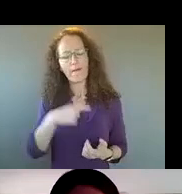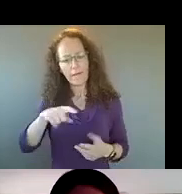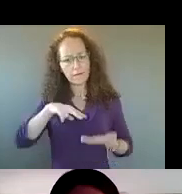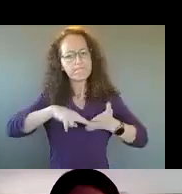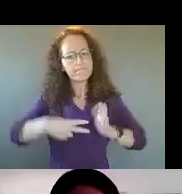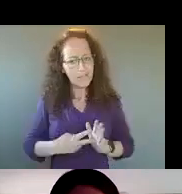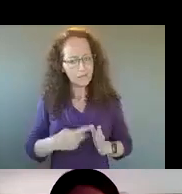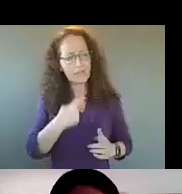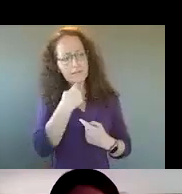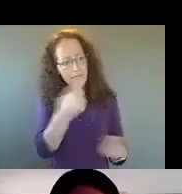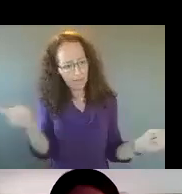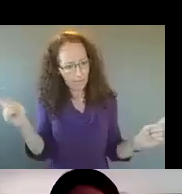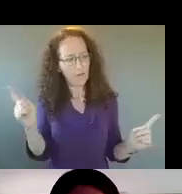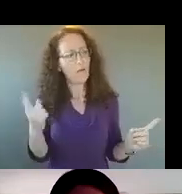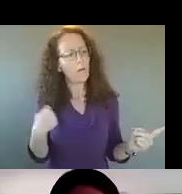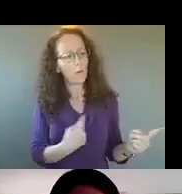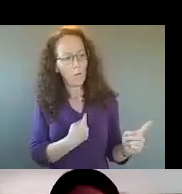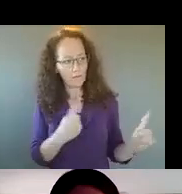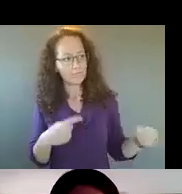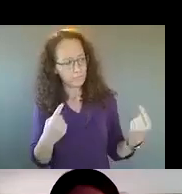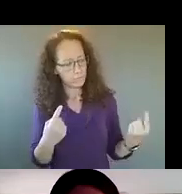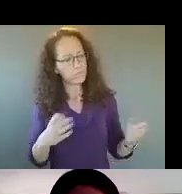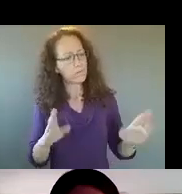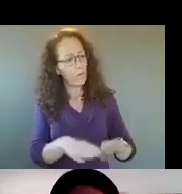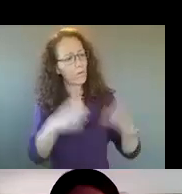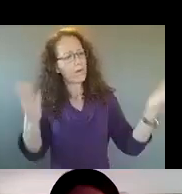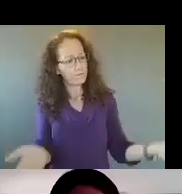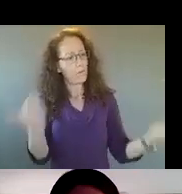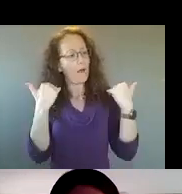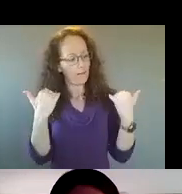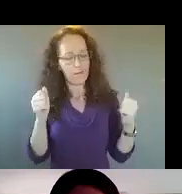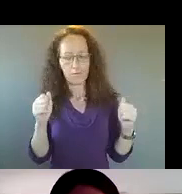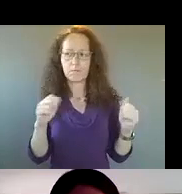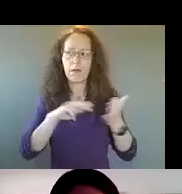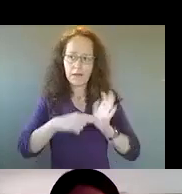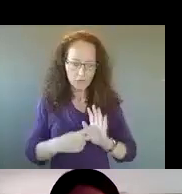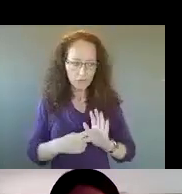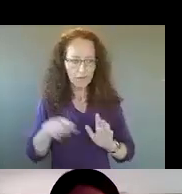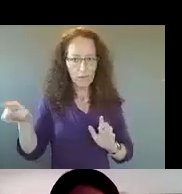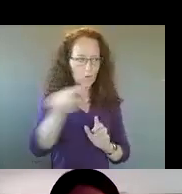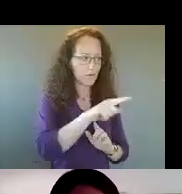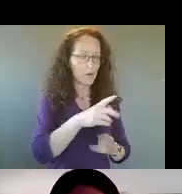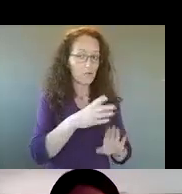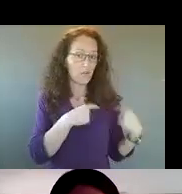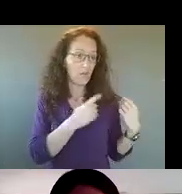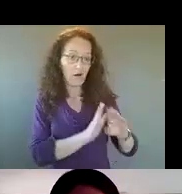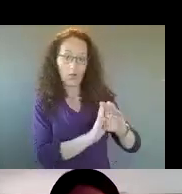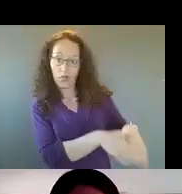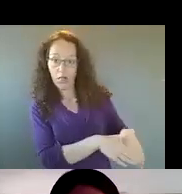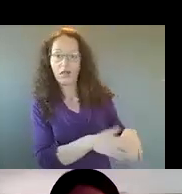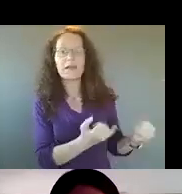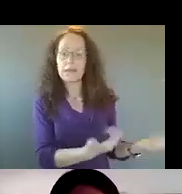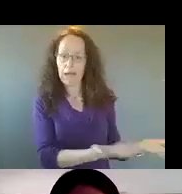welcome those who have historically been excluded. Um, so again, it doesn't mean that we, you know,